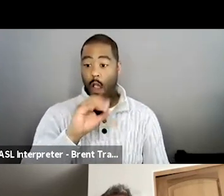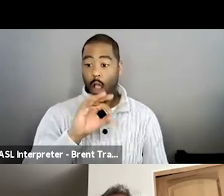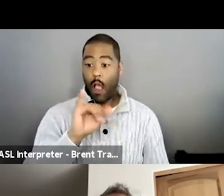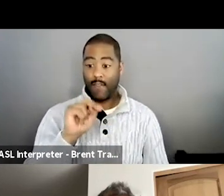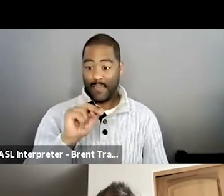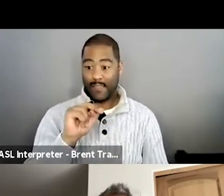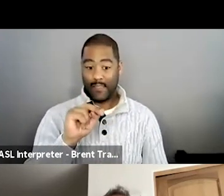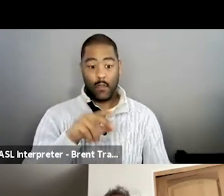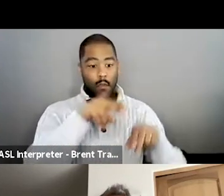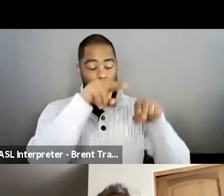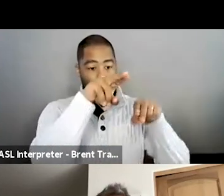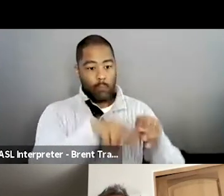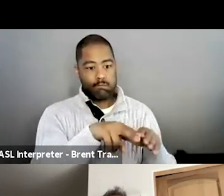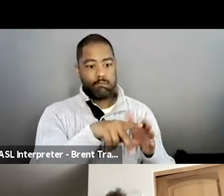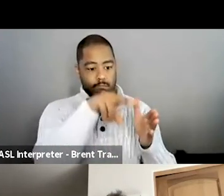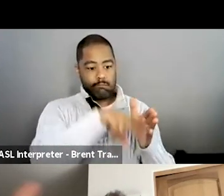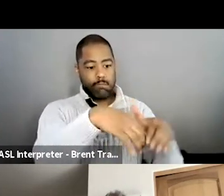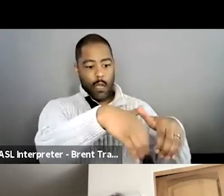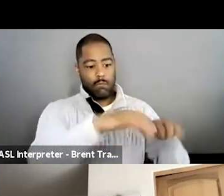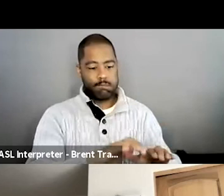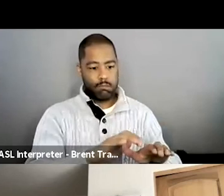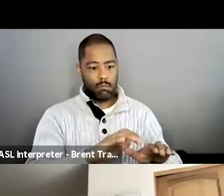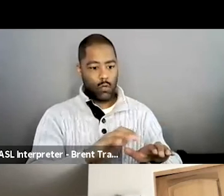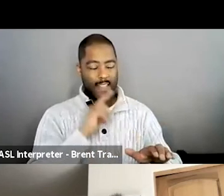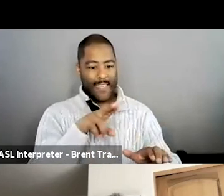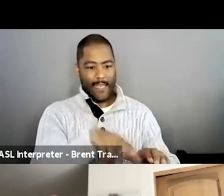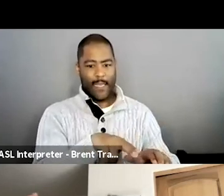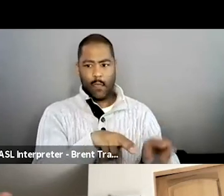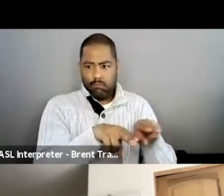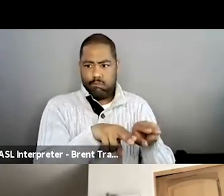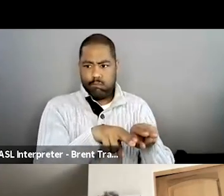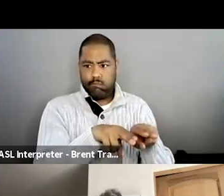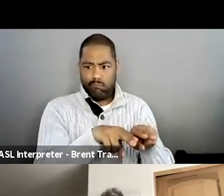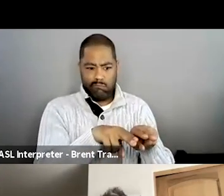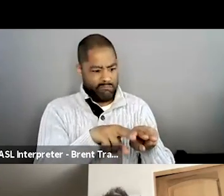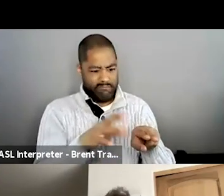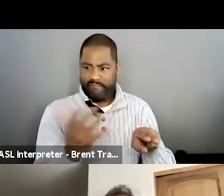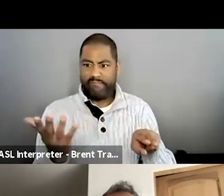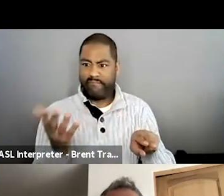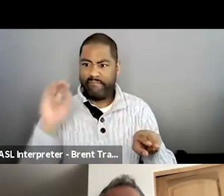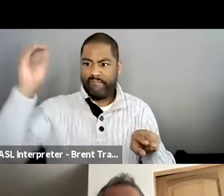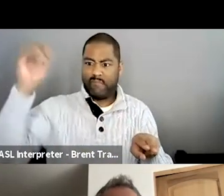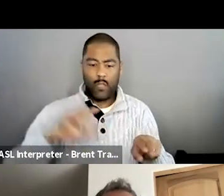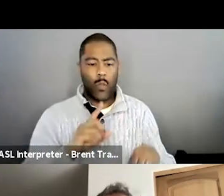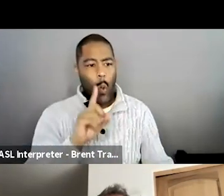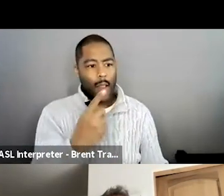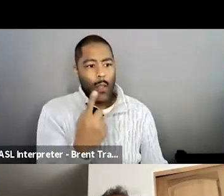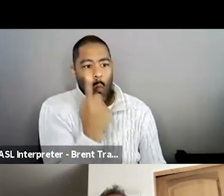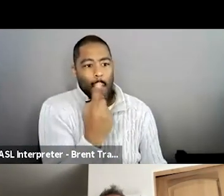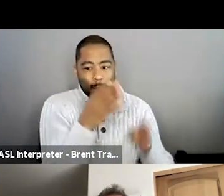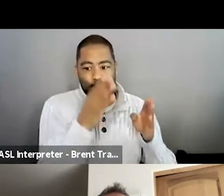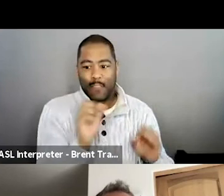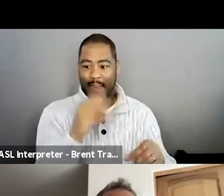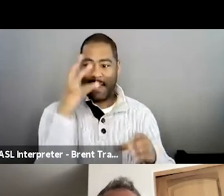one. Yeah. I was like, wow, this was like this 18 year old or maybe 17 at the time. was just like, it blew my mind. I mean,